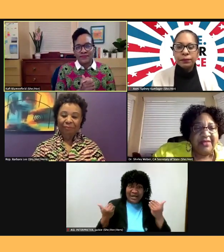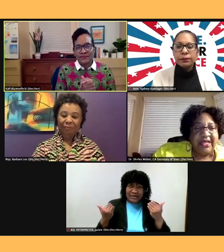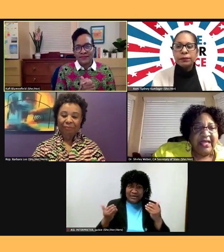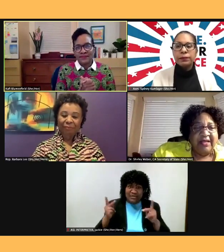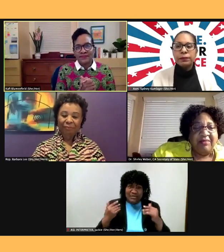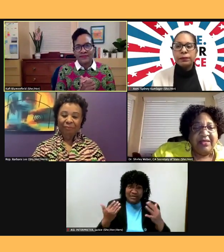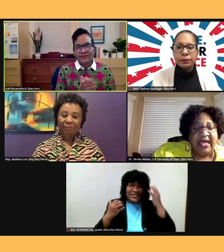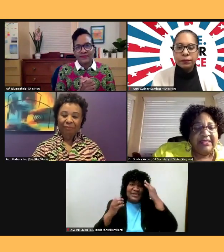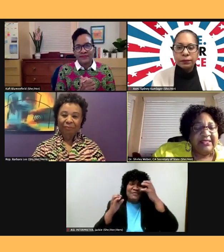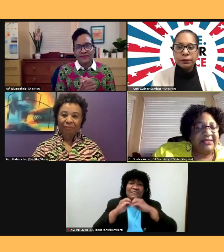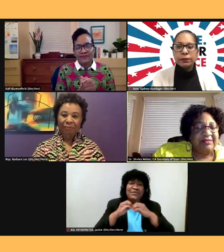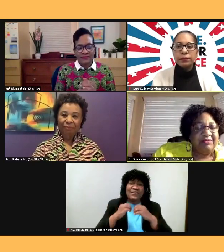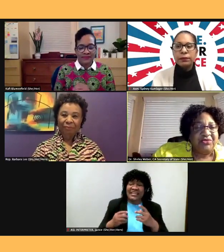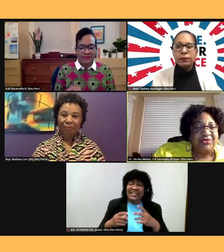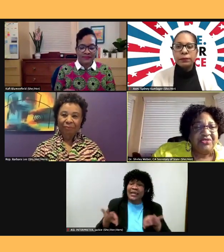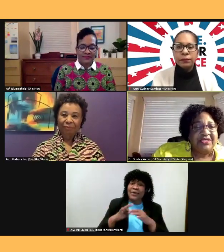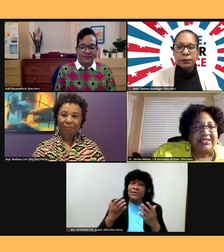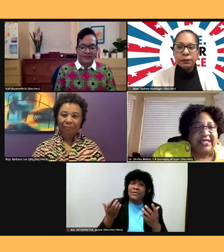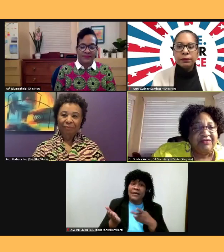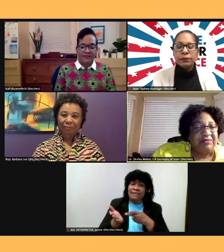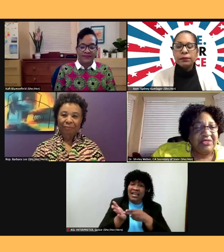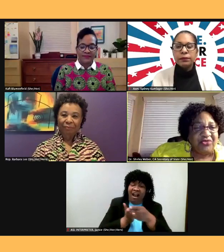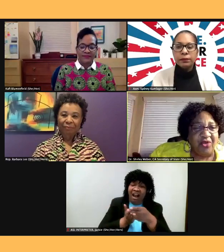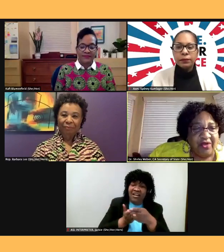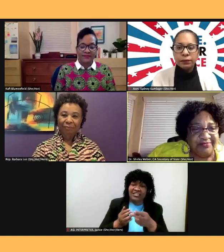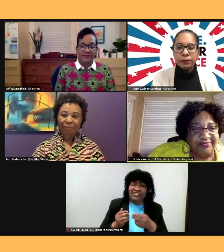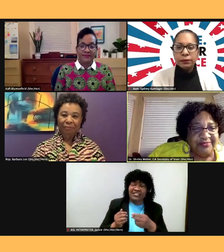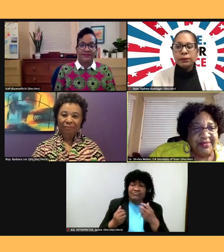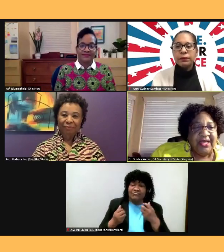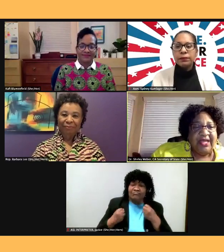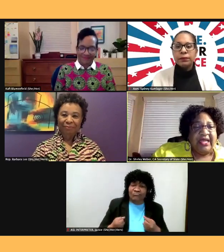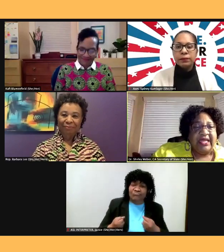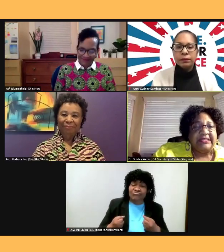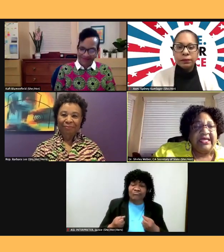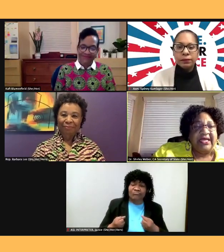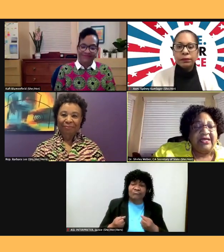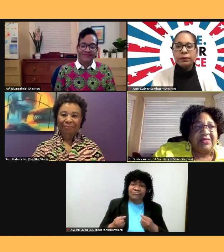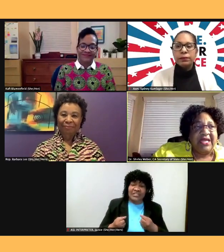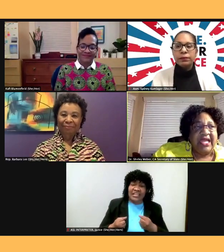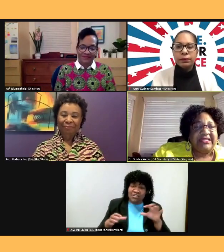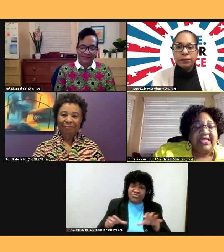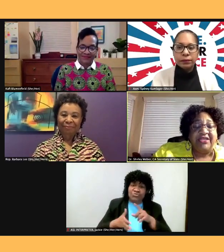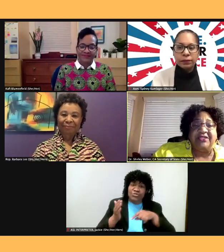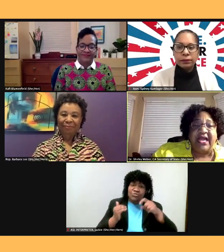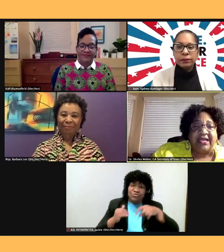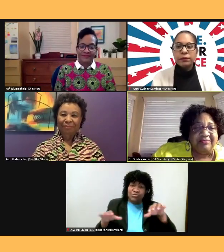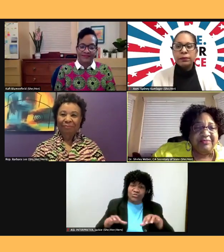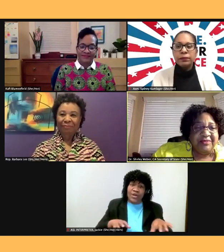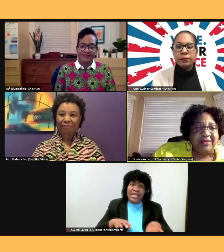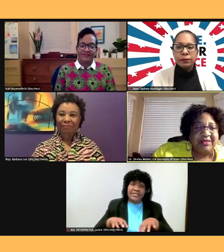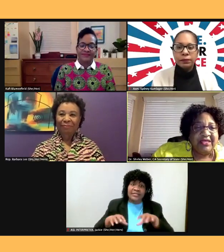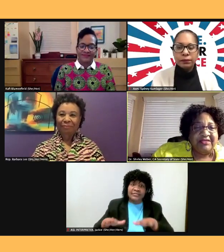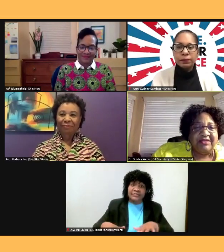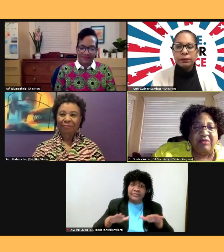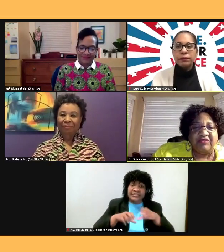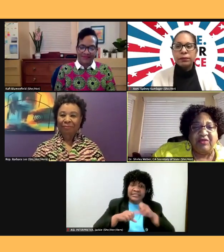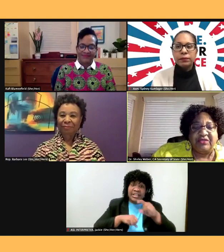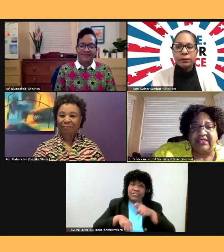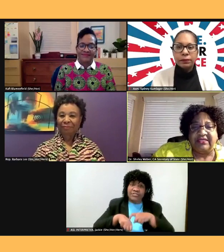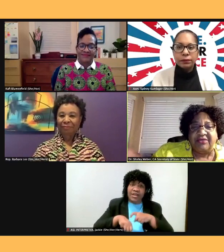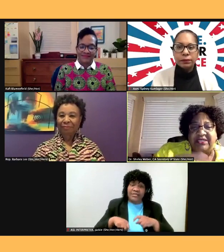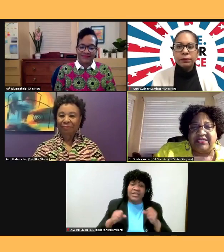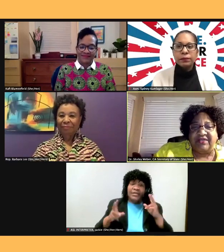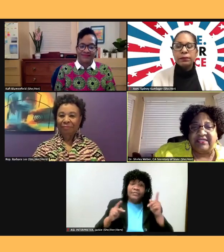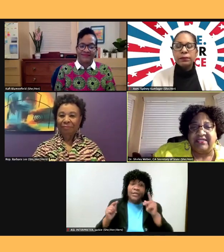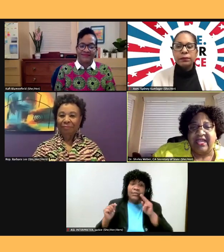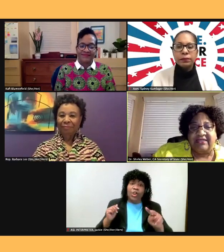honest, be true to yourself and be strong and, um, and take your time. Because most folks look at the rest of us and,